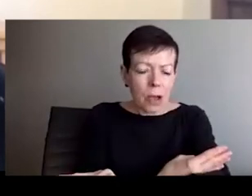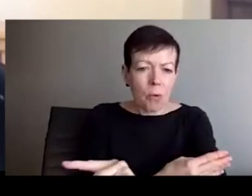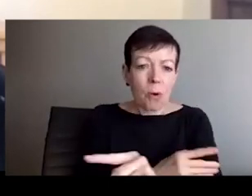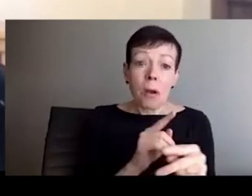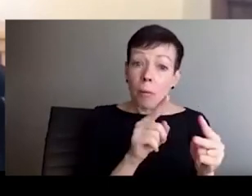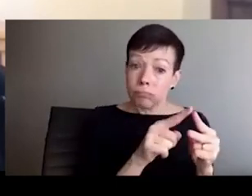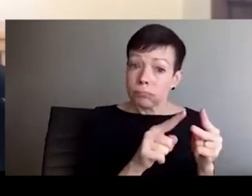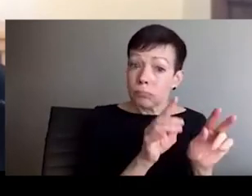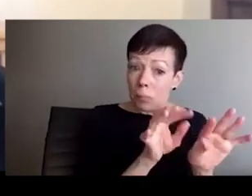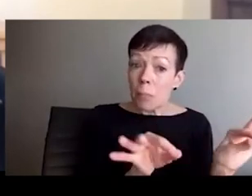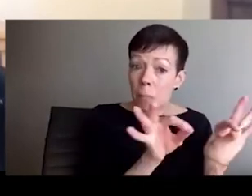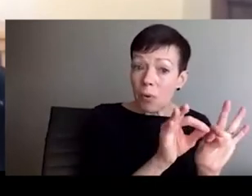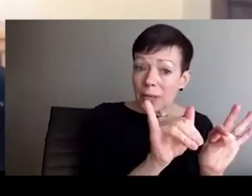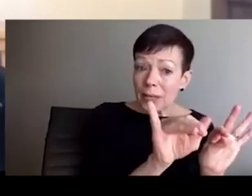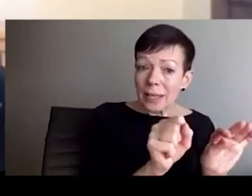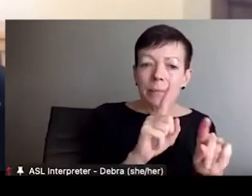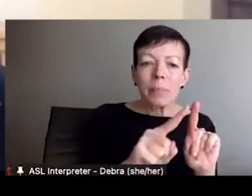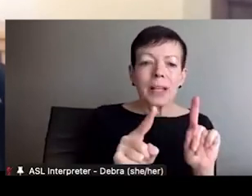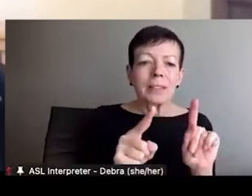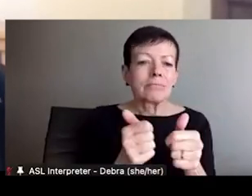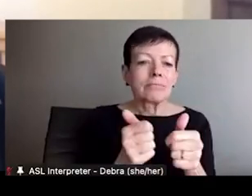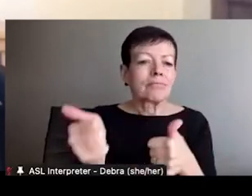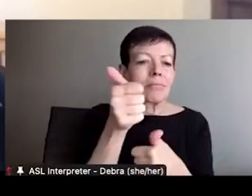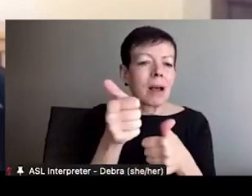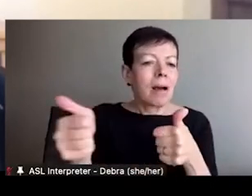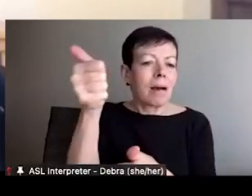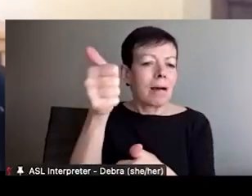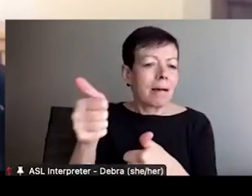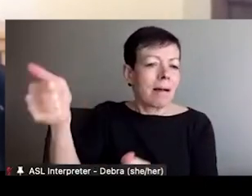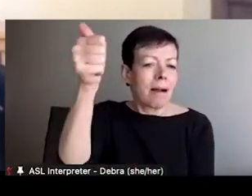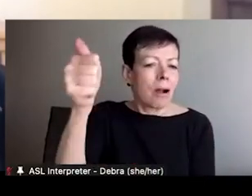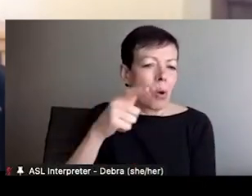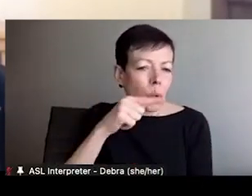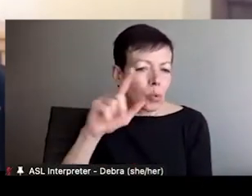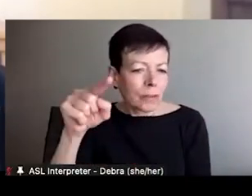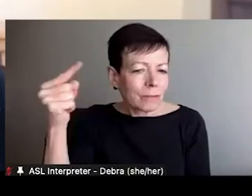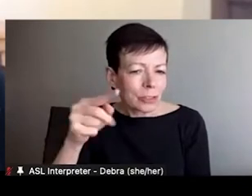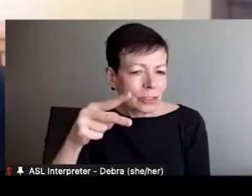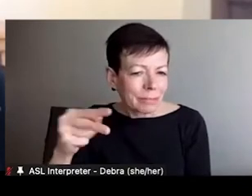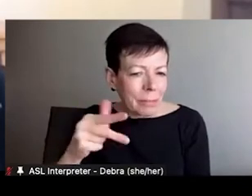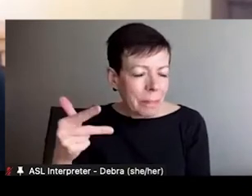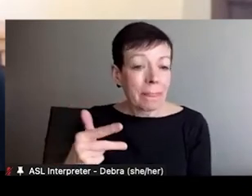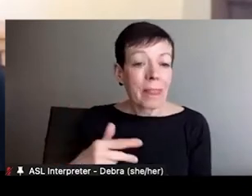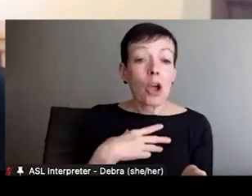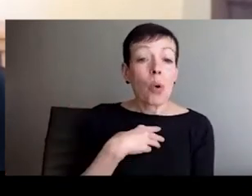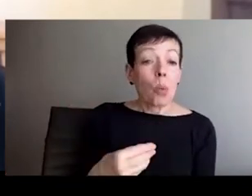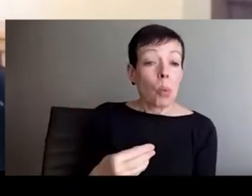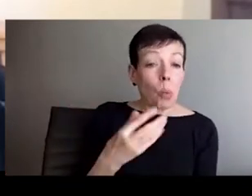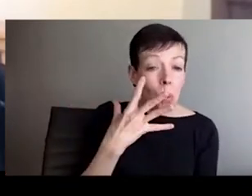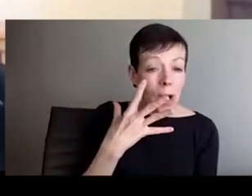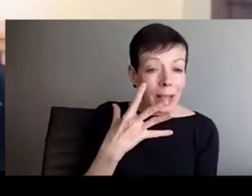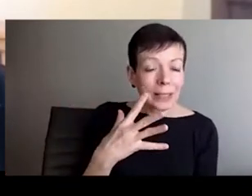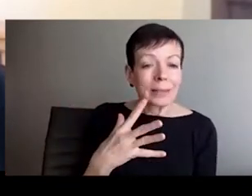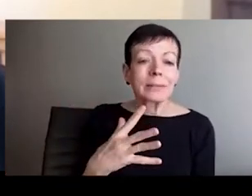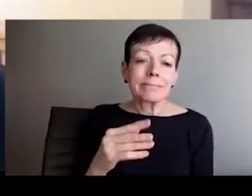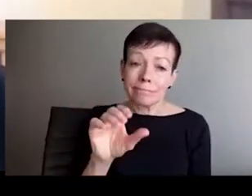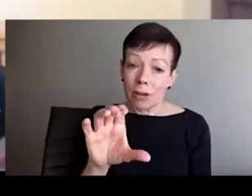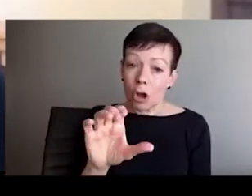particularly from Europe, particularly places like Germany. And so you have scientists like Carl Luneus and